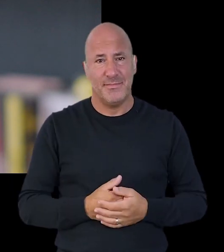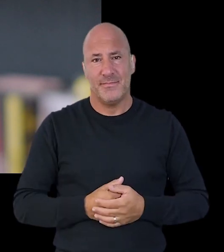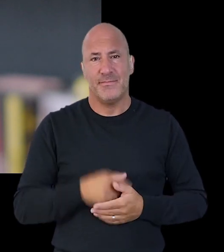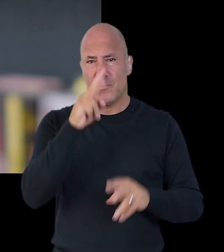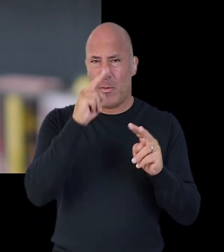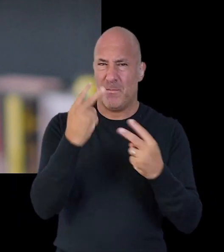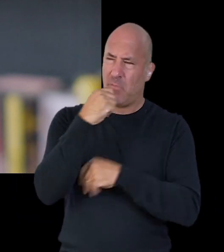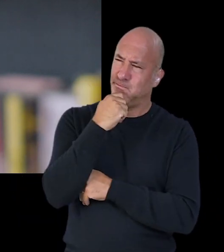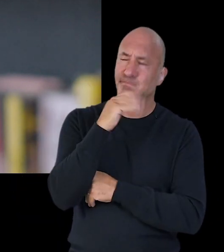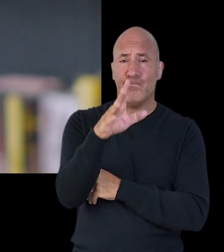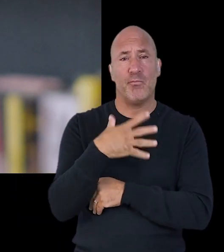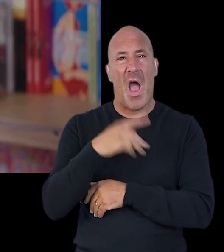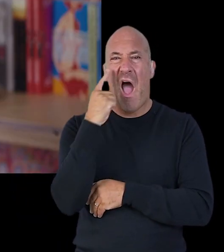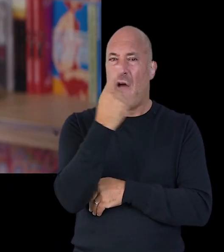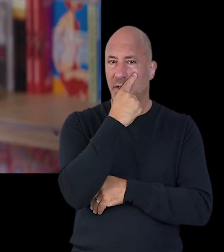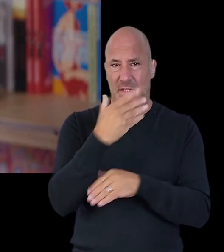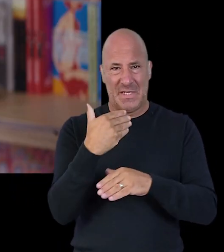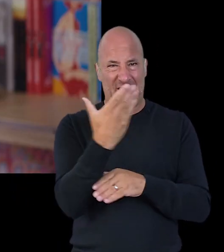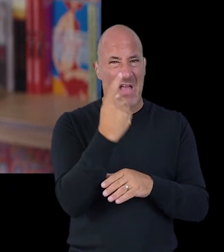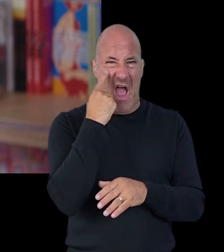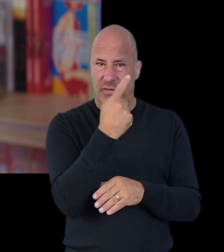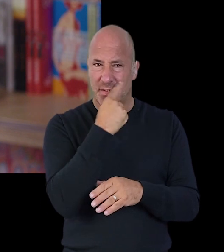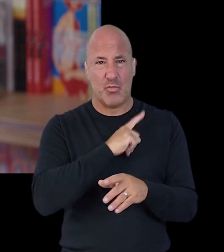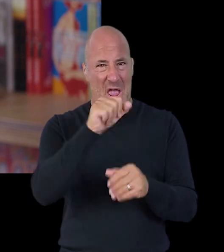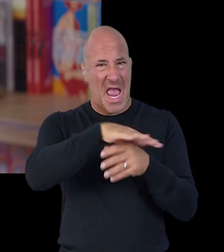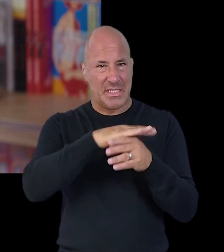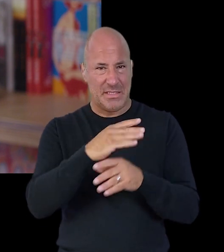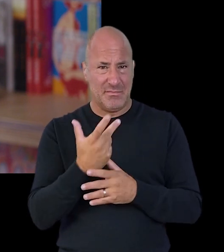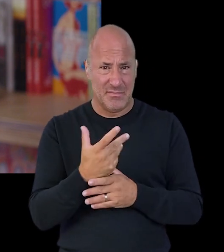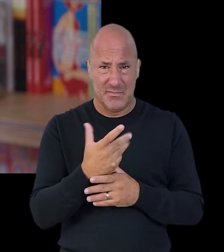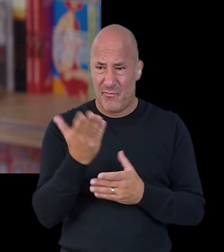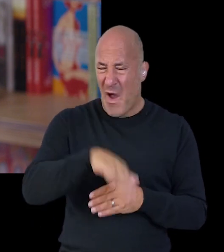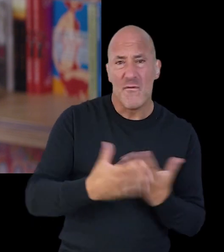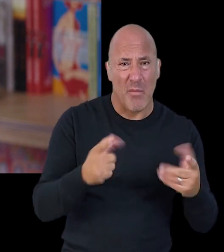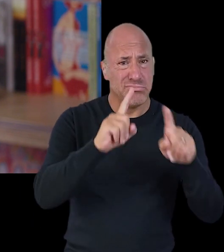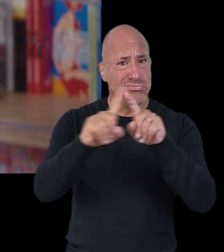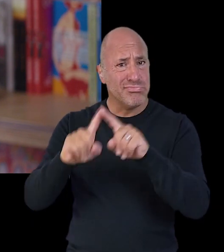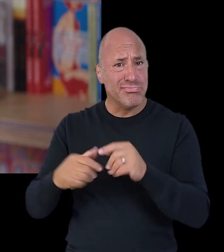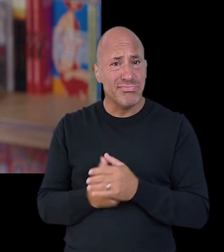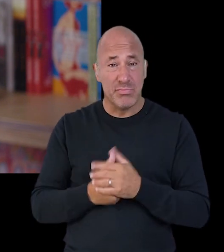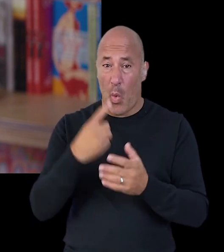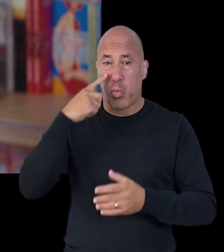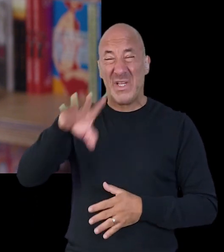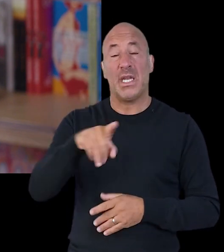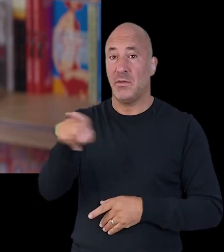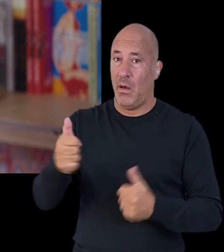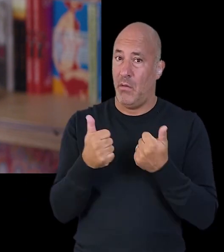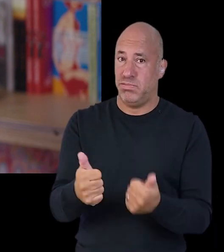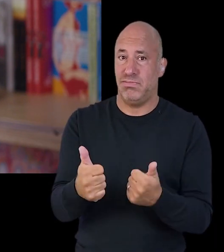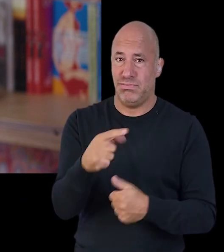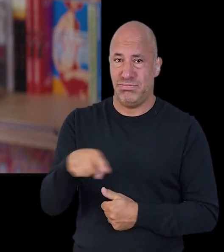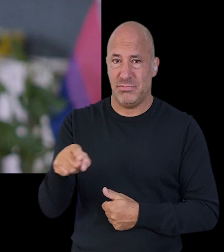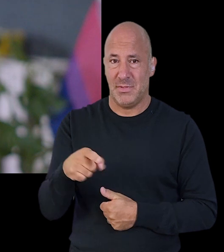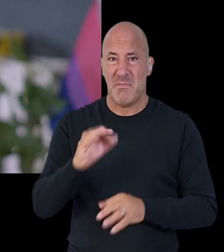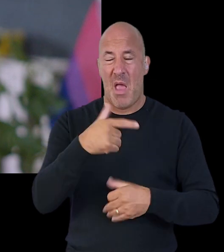happened to you in your life when you're thinking about submitting evidence to back up your case that can come from a variety of different